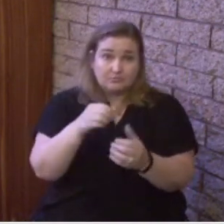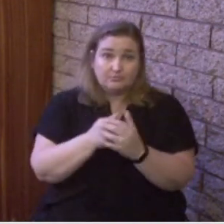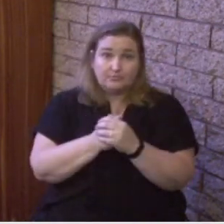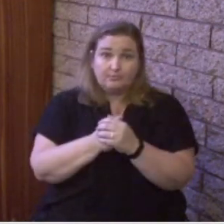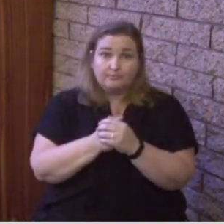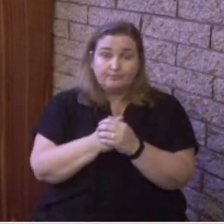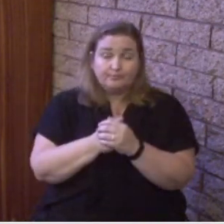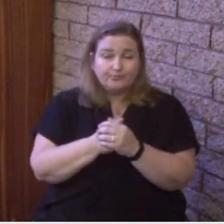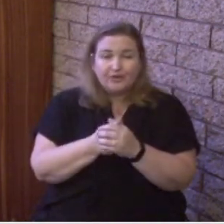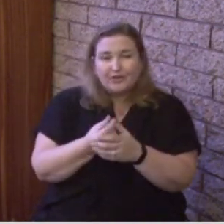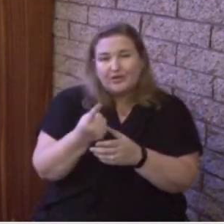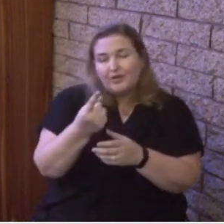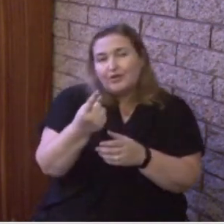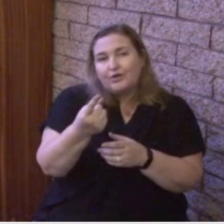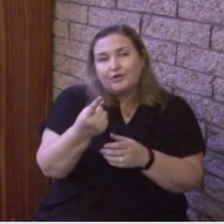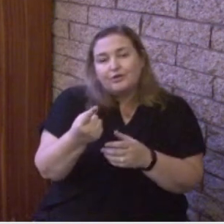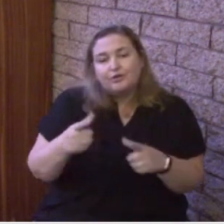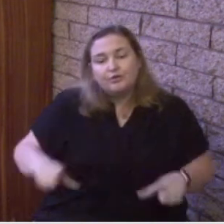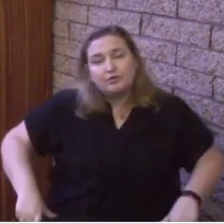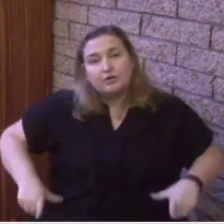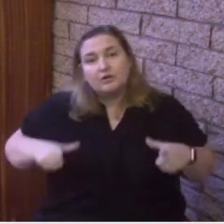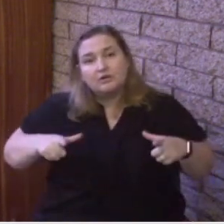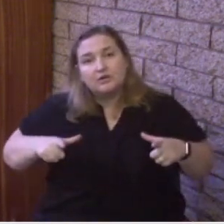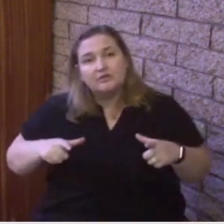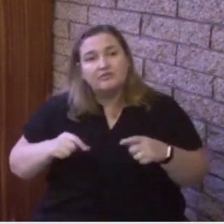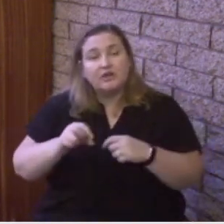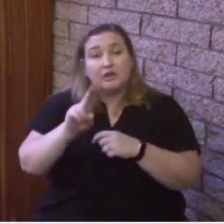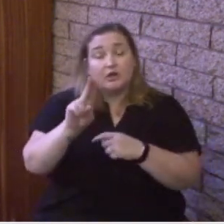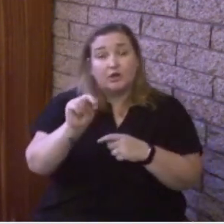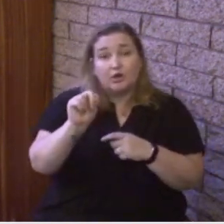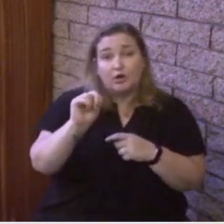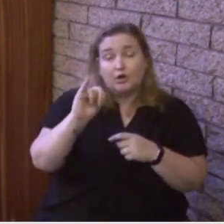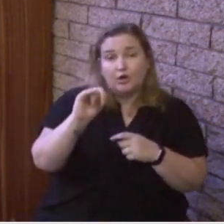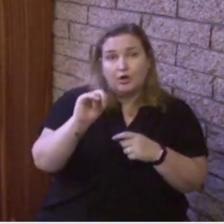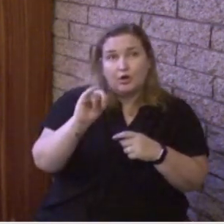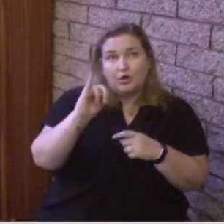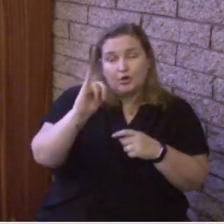Are you living a life united with those of like mind and purpose?